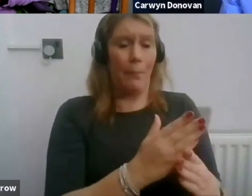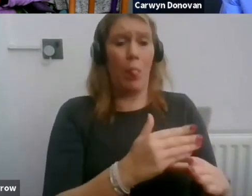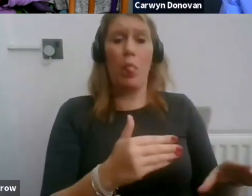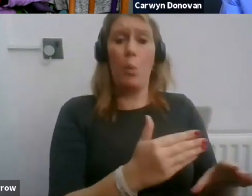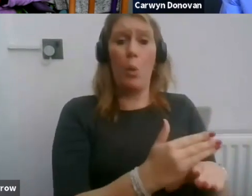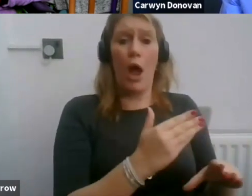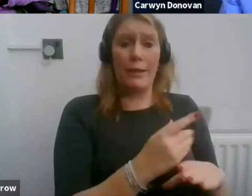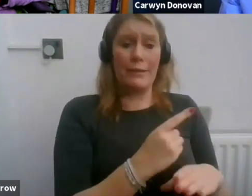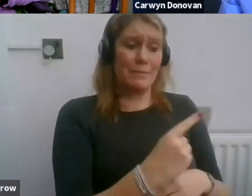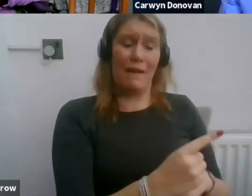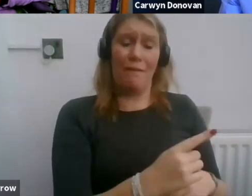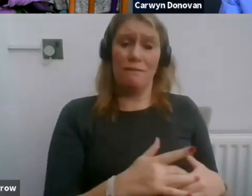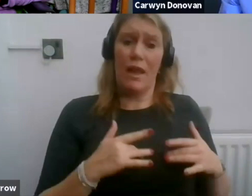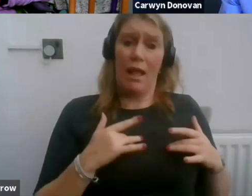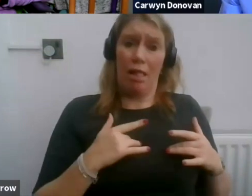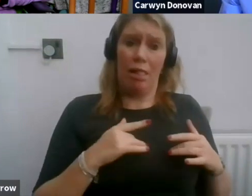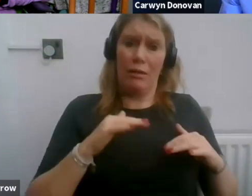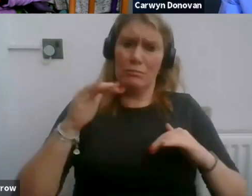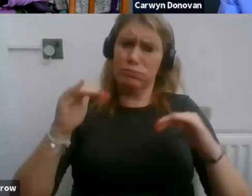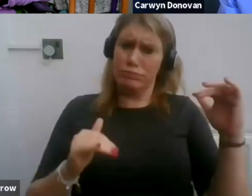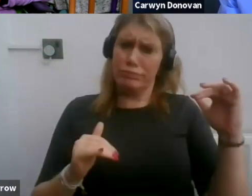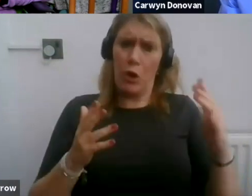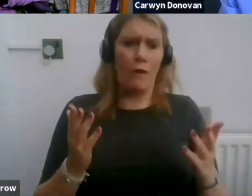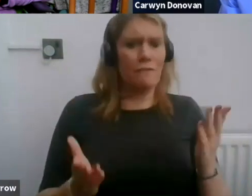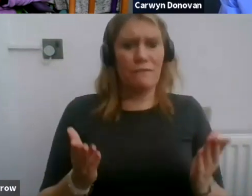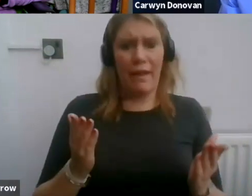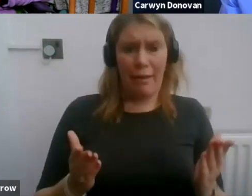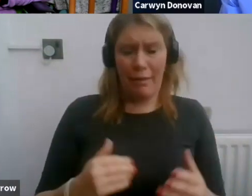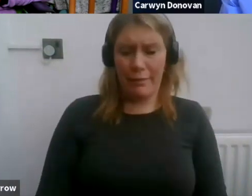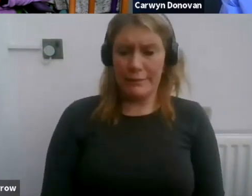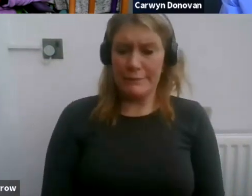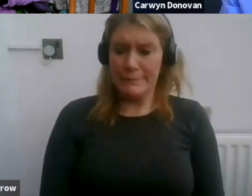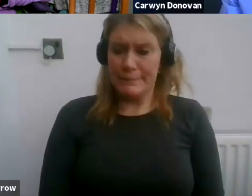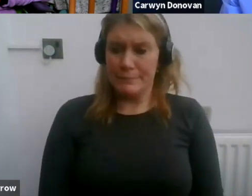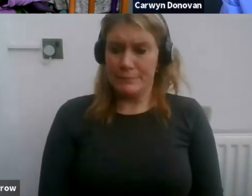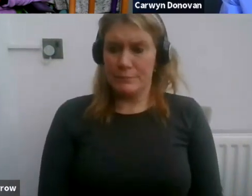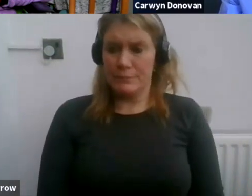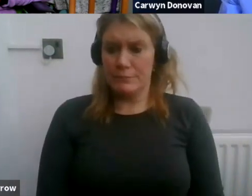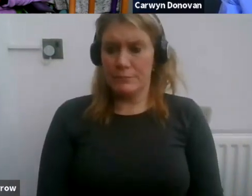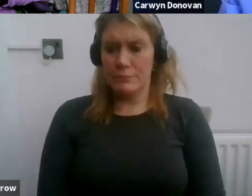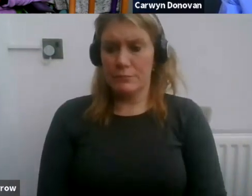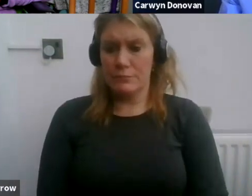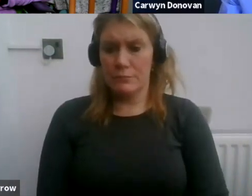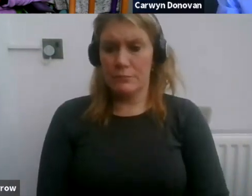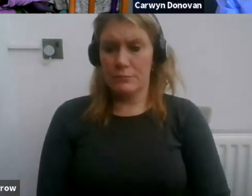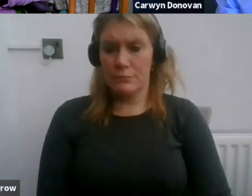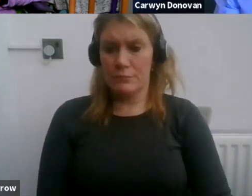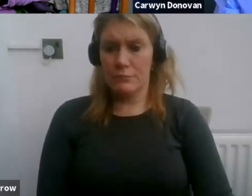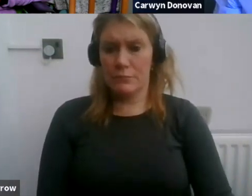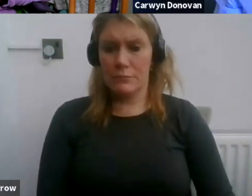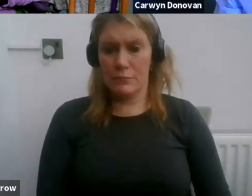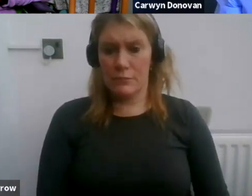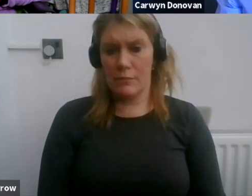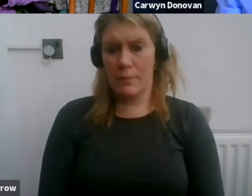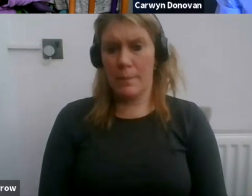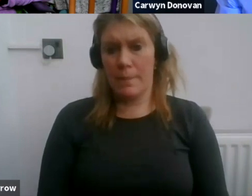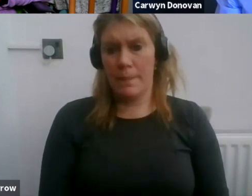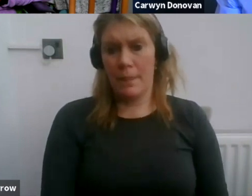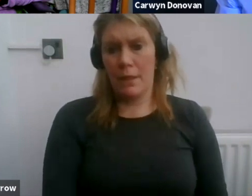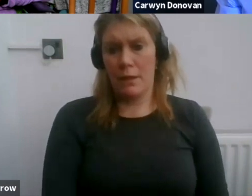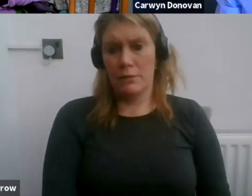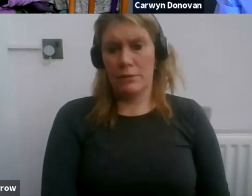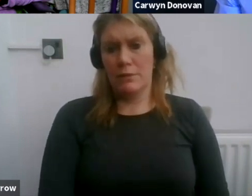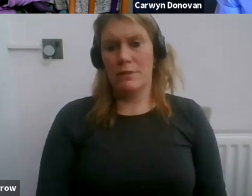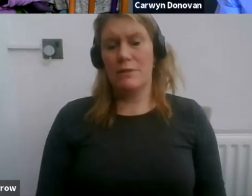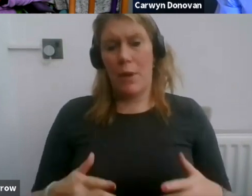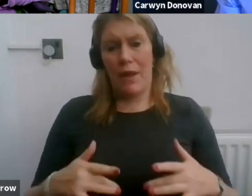members who were in that unfortunate situation. So, it worked against them in